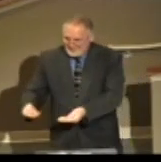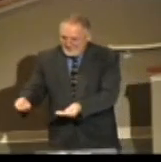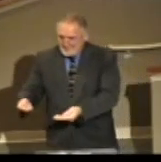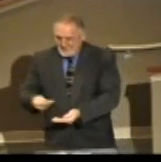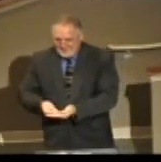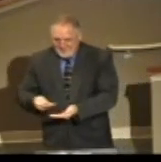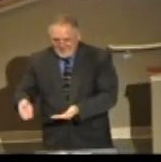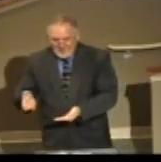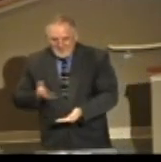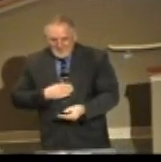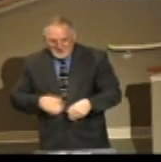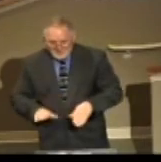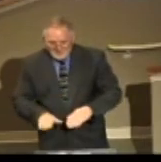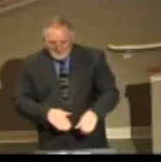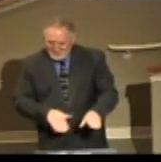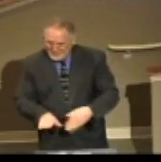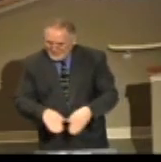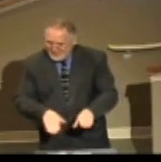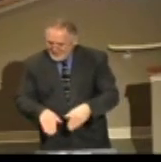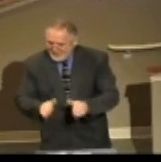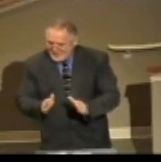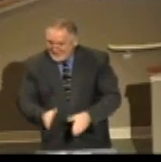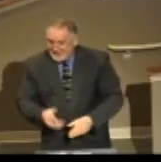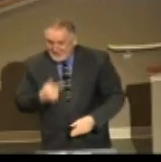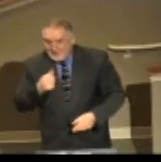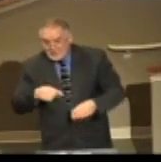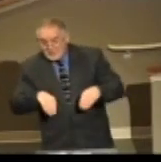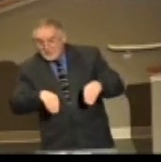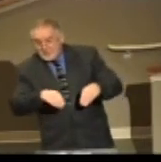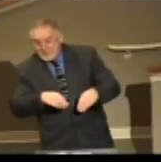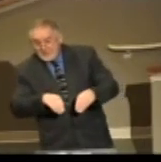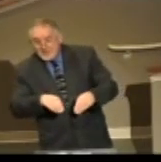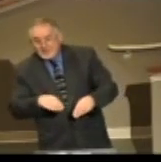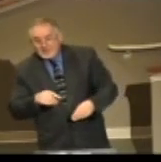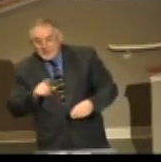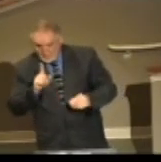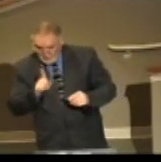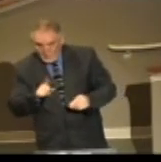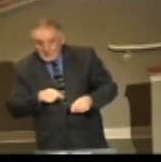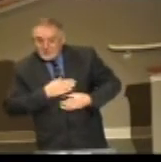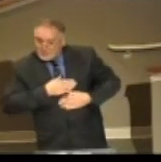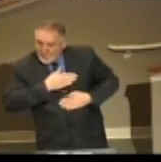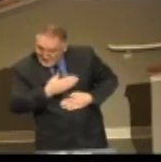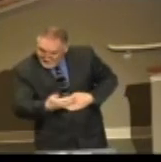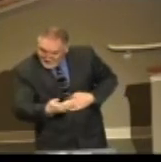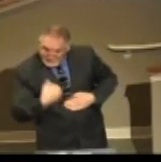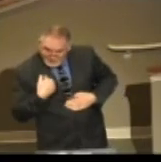the man and woman was standing at the cashier and walking out. I said, did you buy one? And she said, the one you recommended.